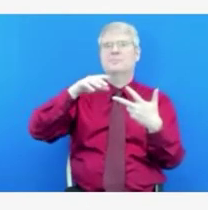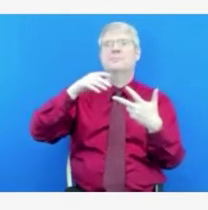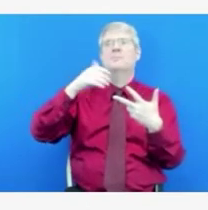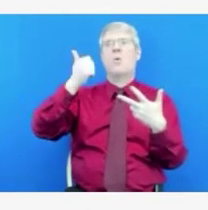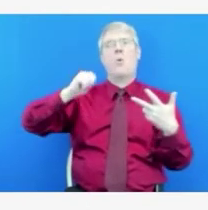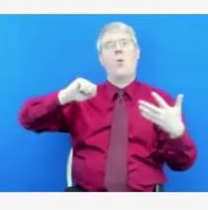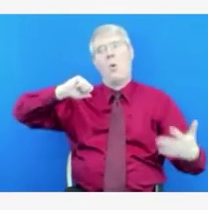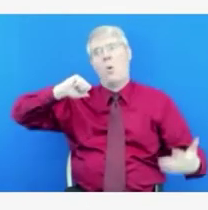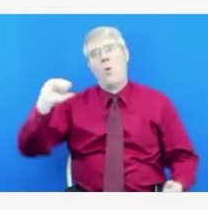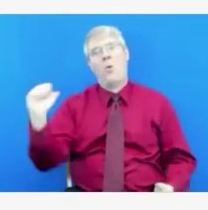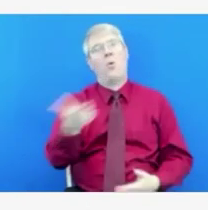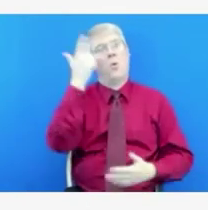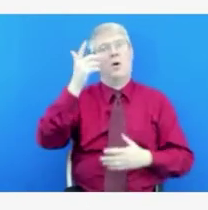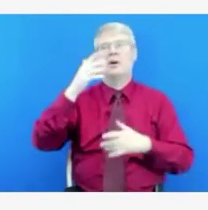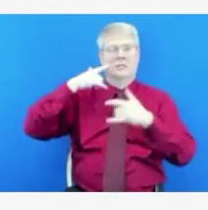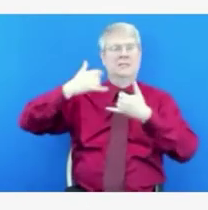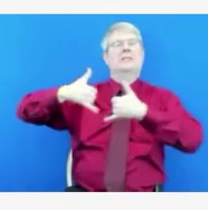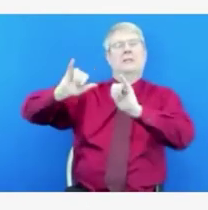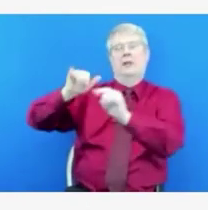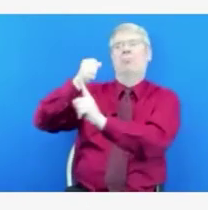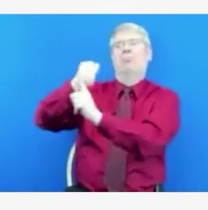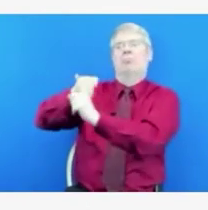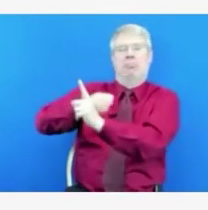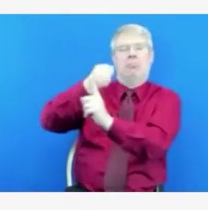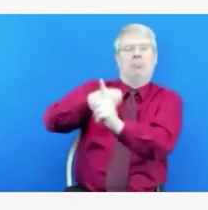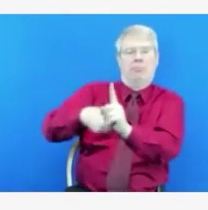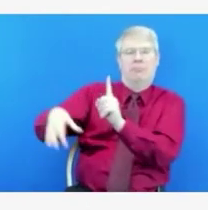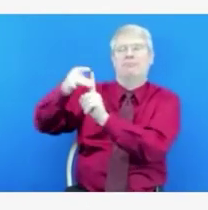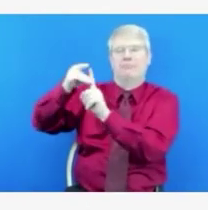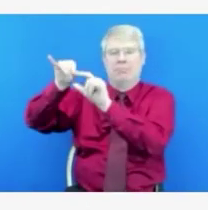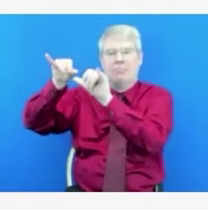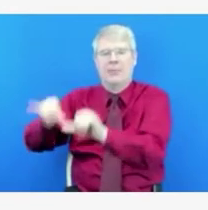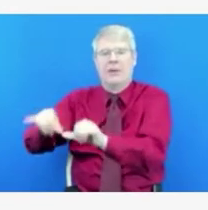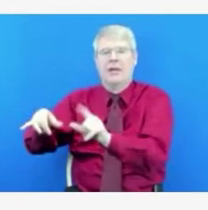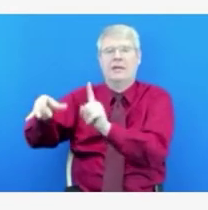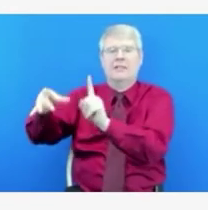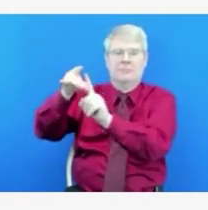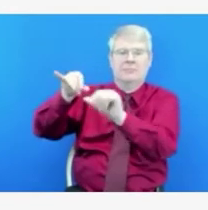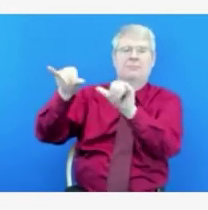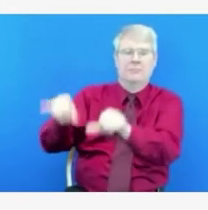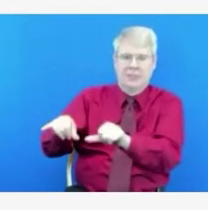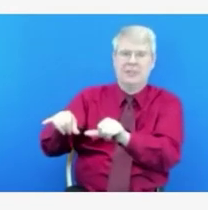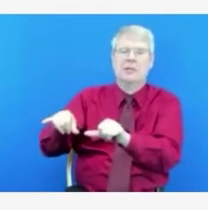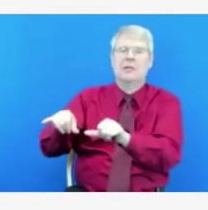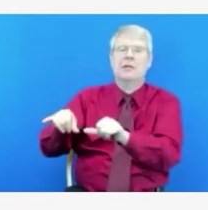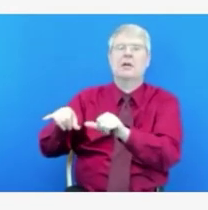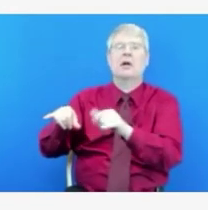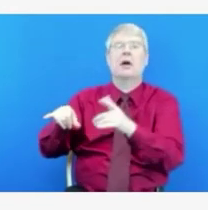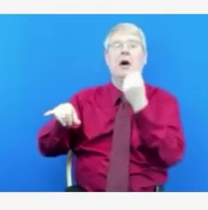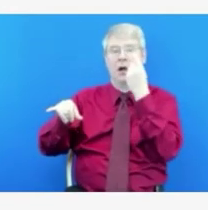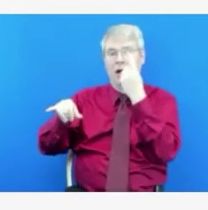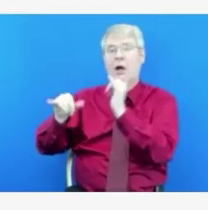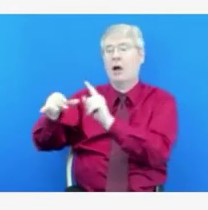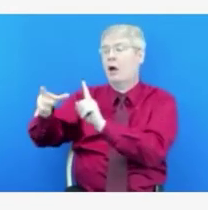to result in serious illness or death in those who are vaccinated. But who wants to get sick? And we don't want you to get